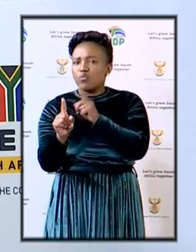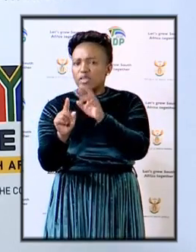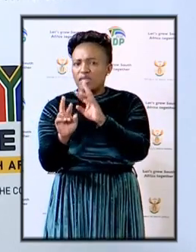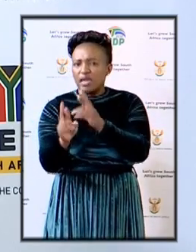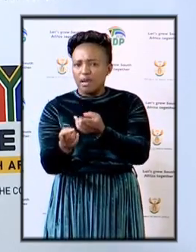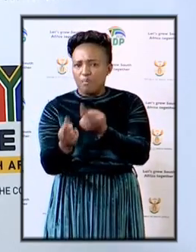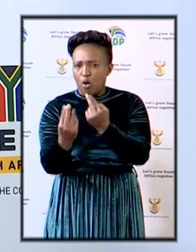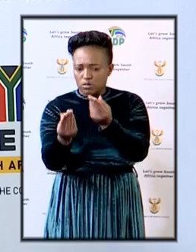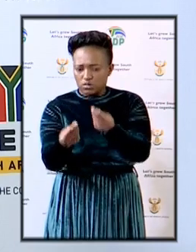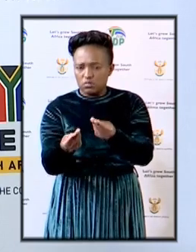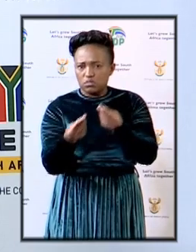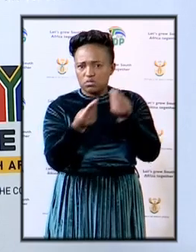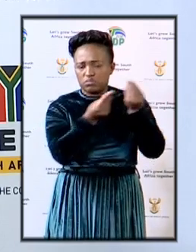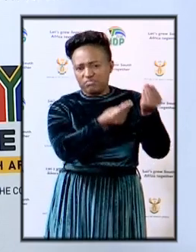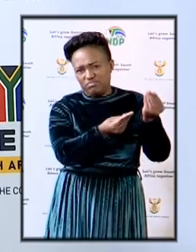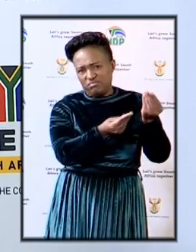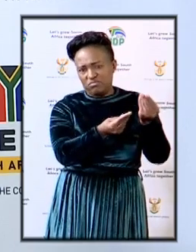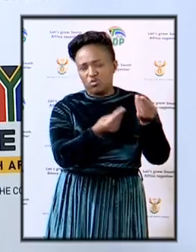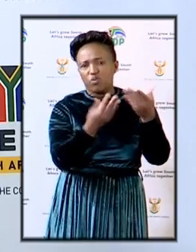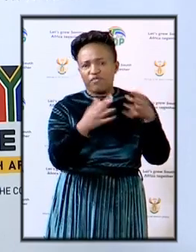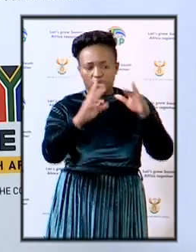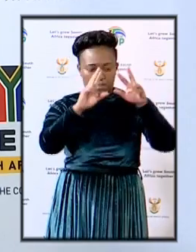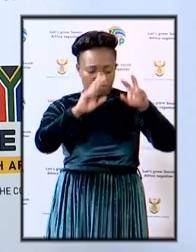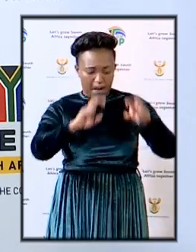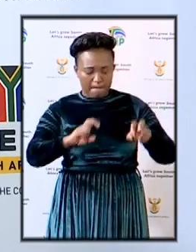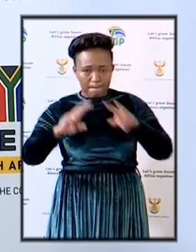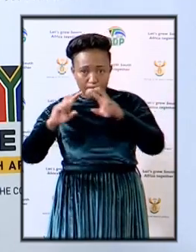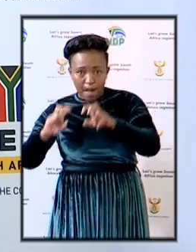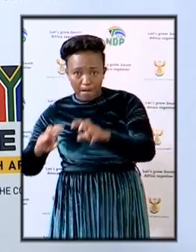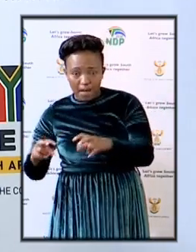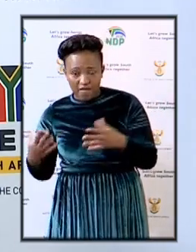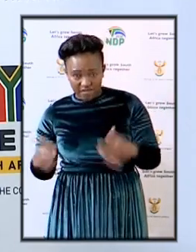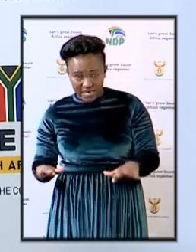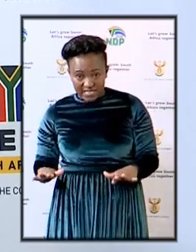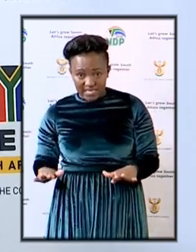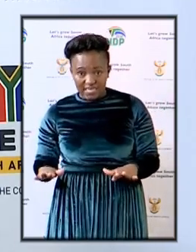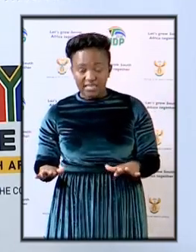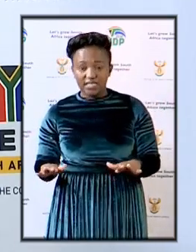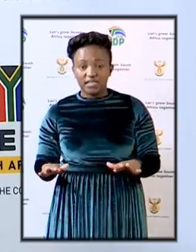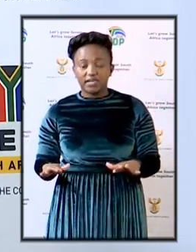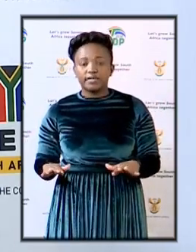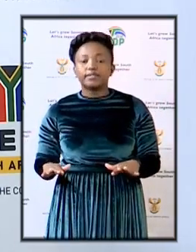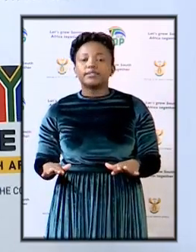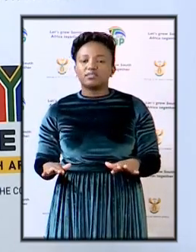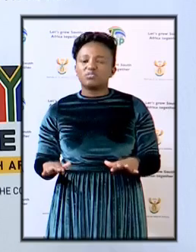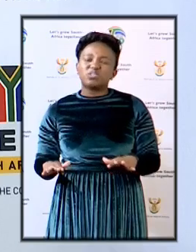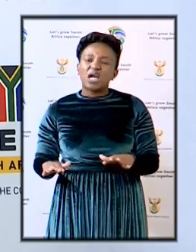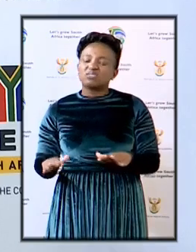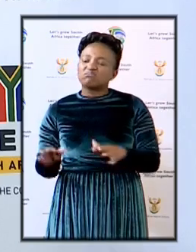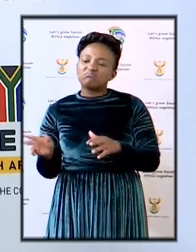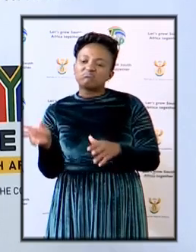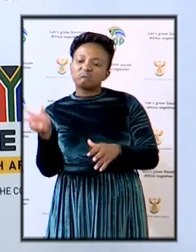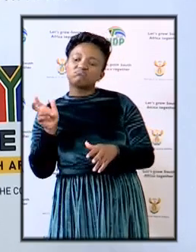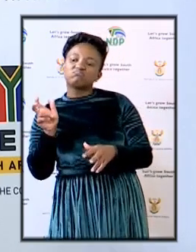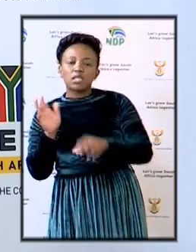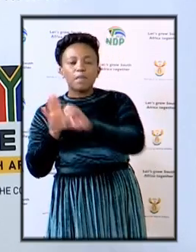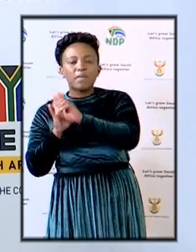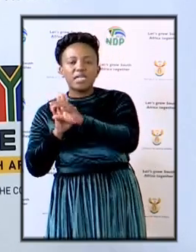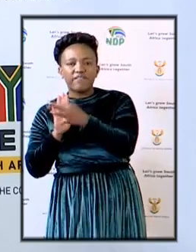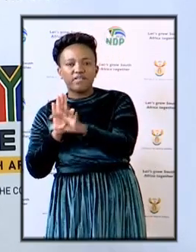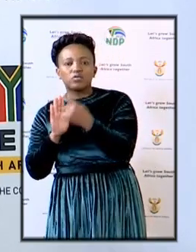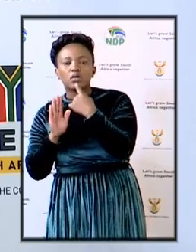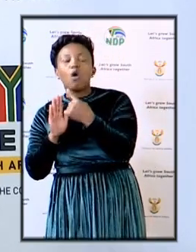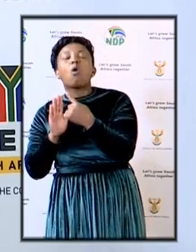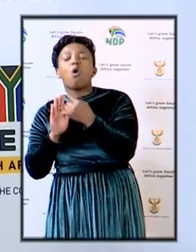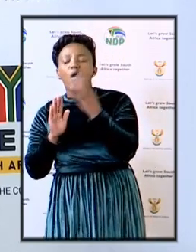been presented by those who conducted an inquiry those we take as an information to help